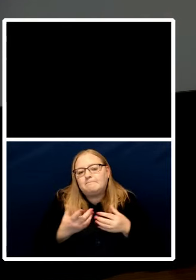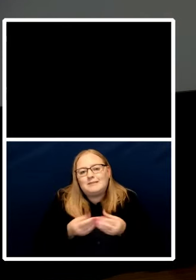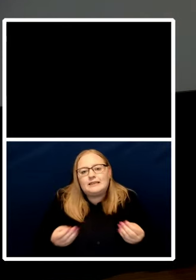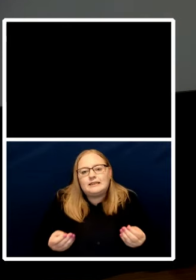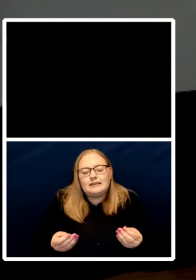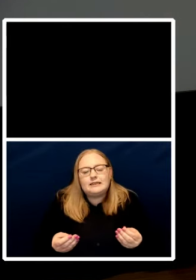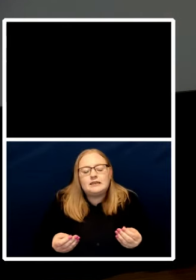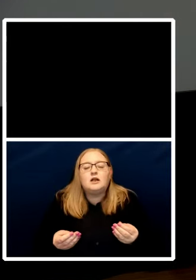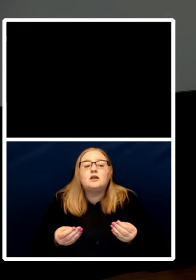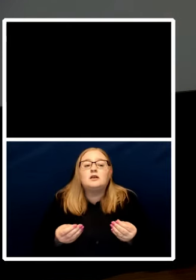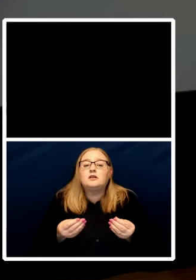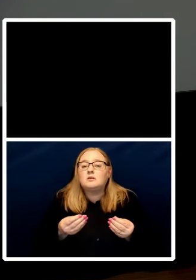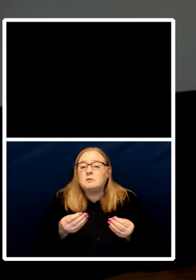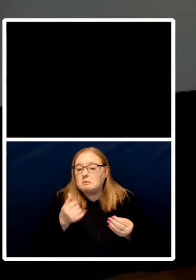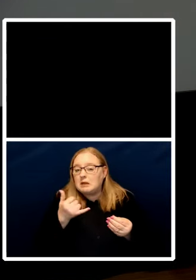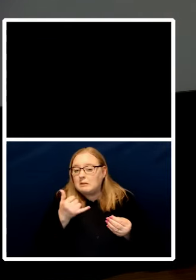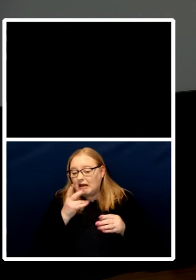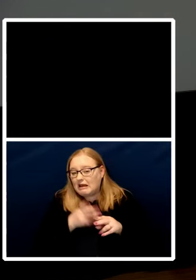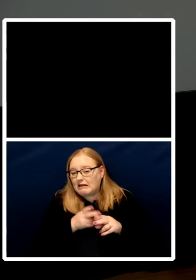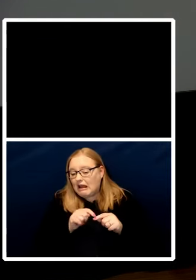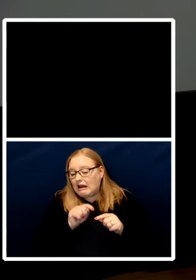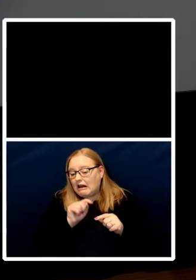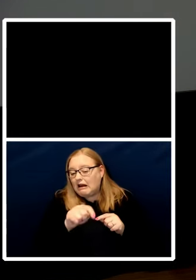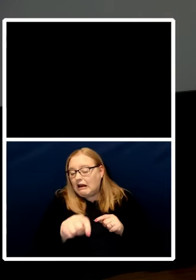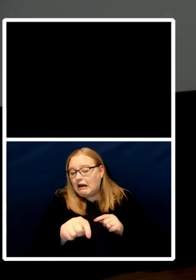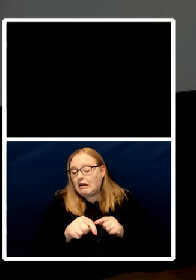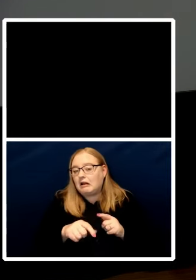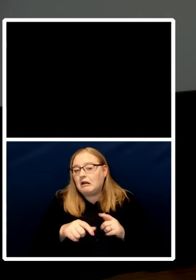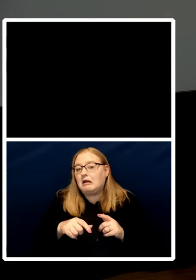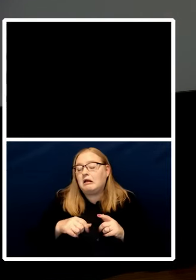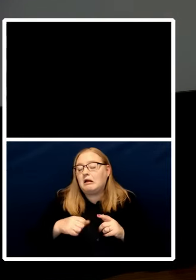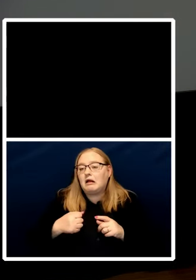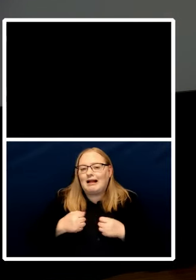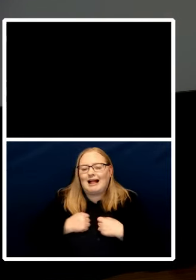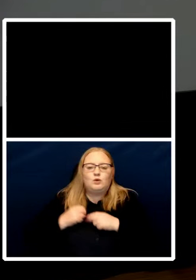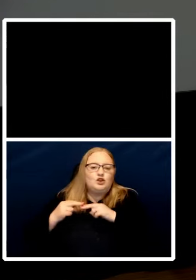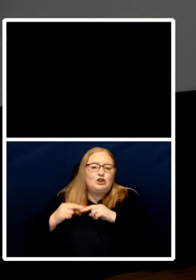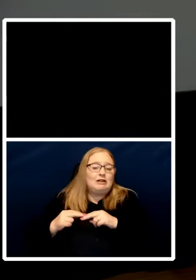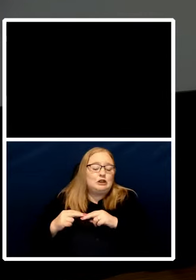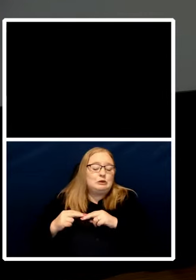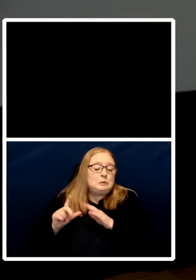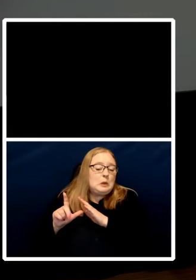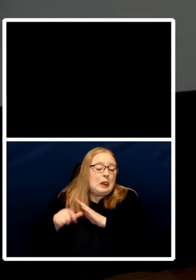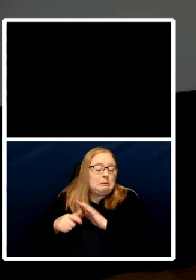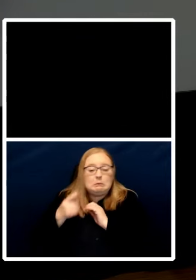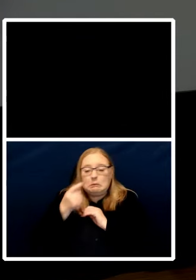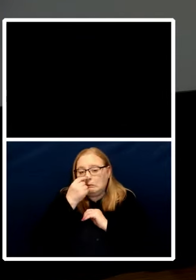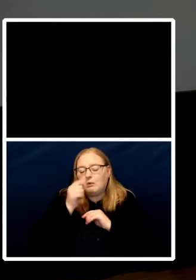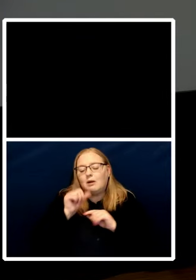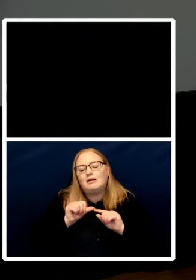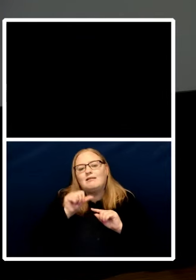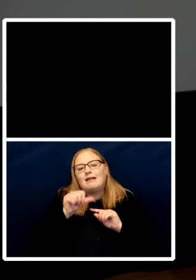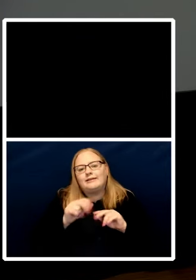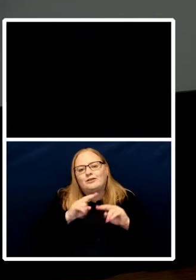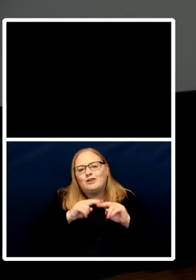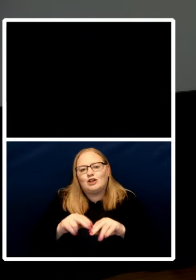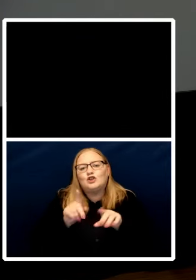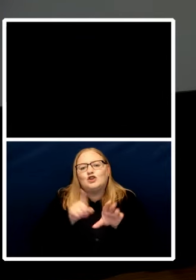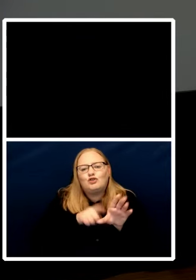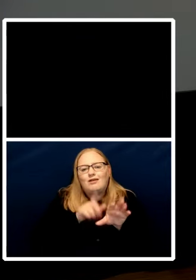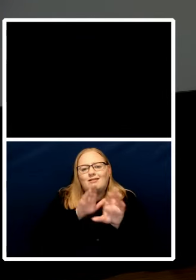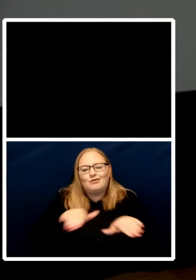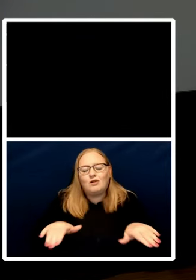be you know maybe it's not too late for us or maybe it'll be the next generation but that kind of imagination courage and